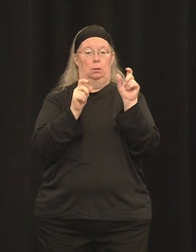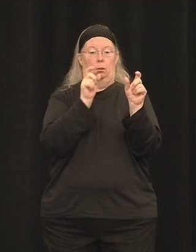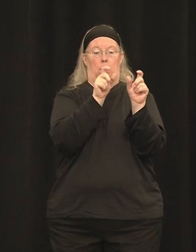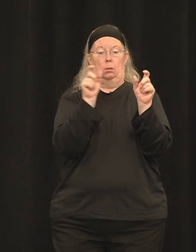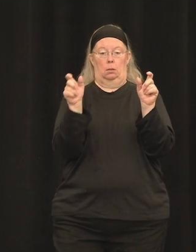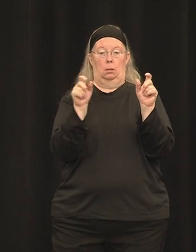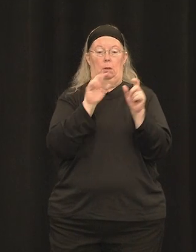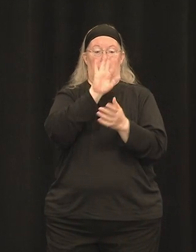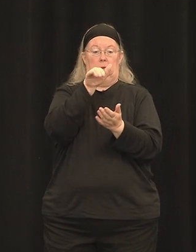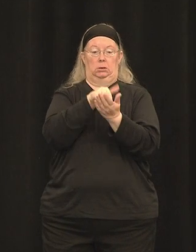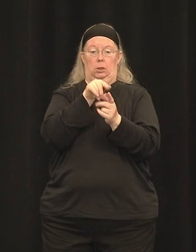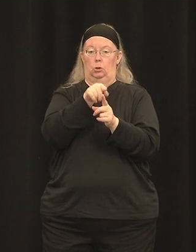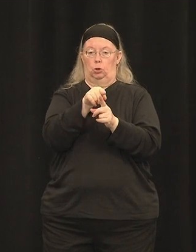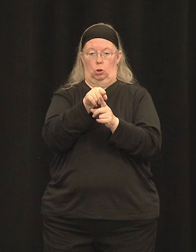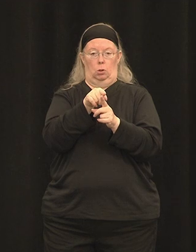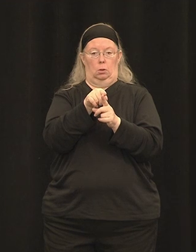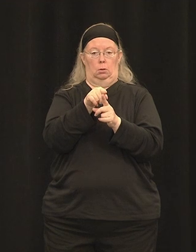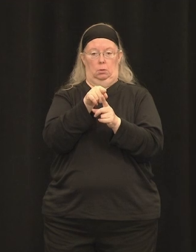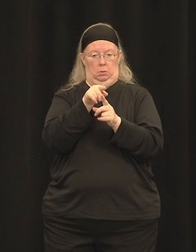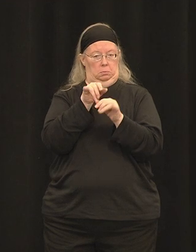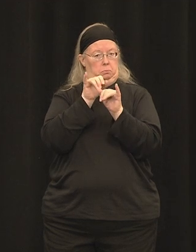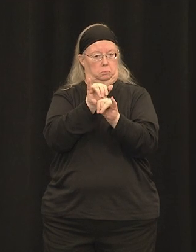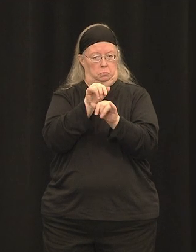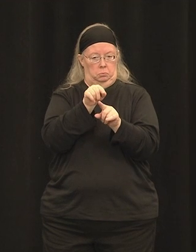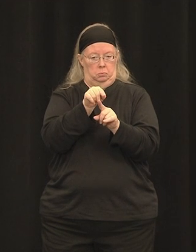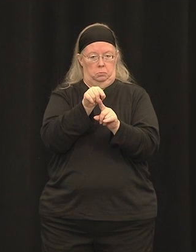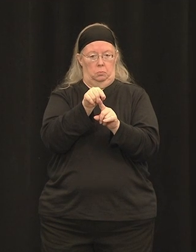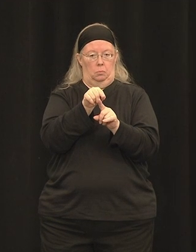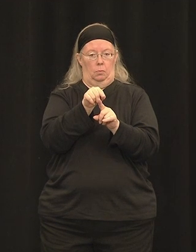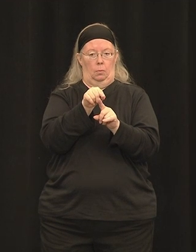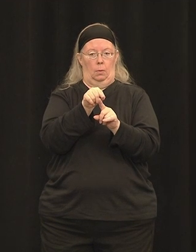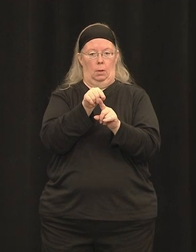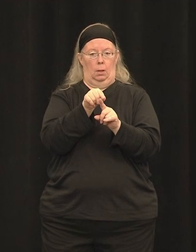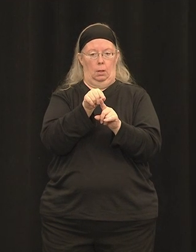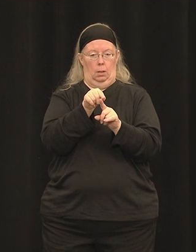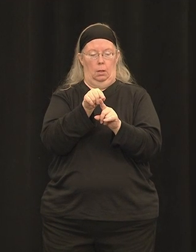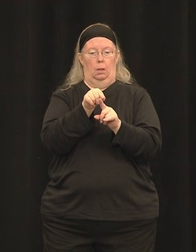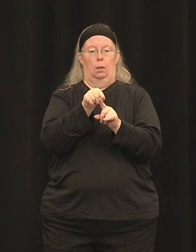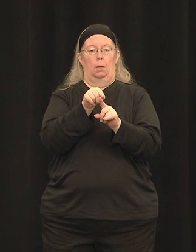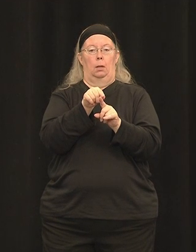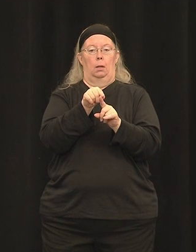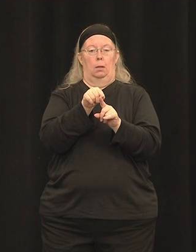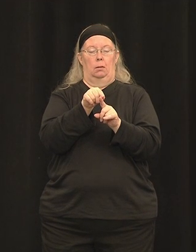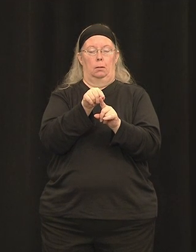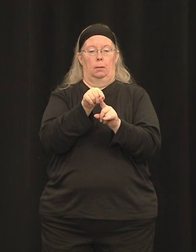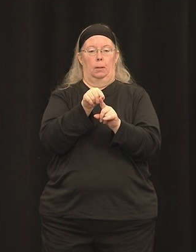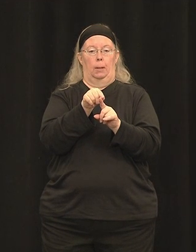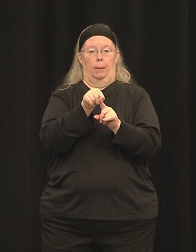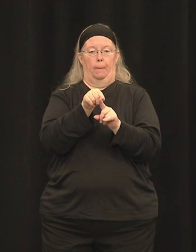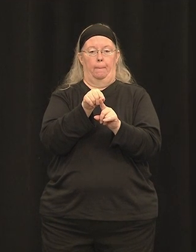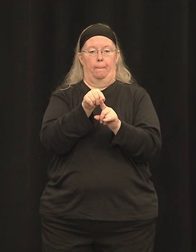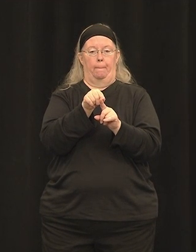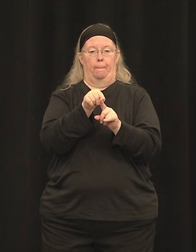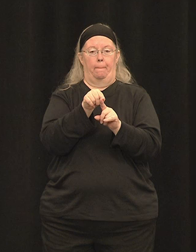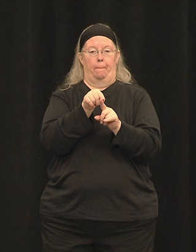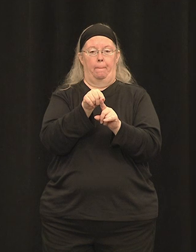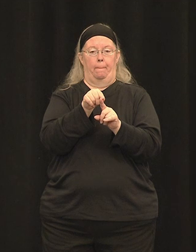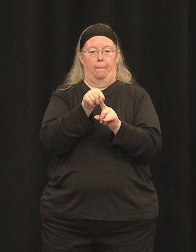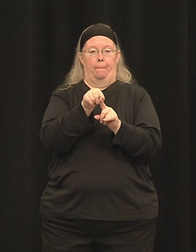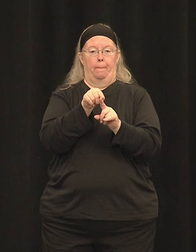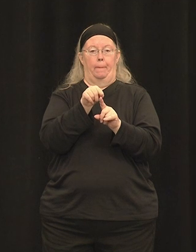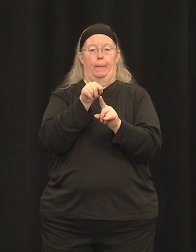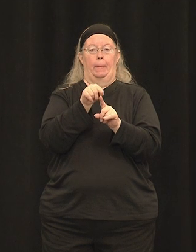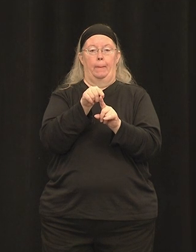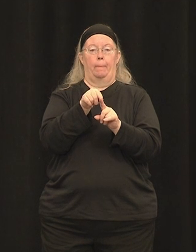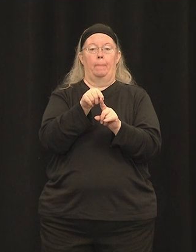And after the monkey was sacrificed, we looked at retinal sections. So we visualized pieces of the retina taken from the